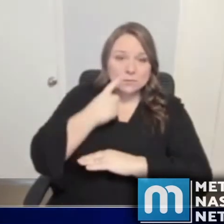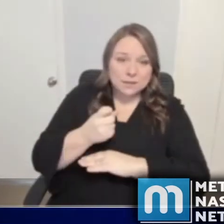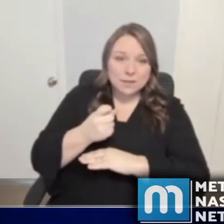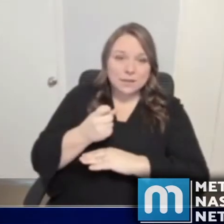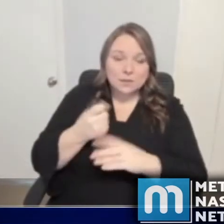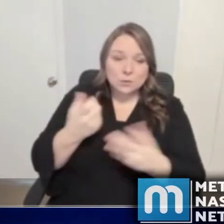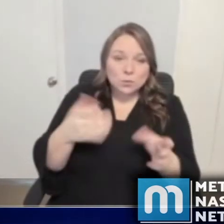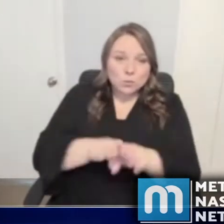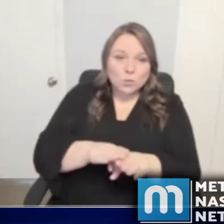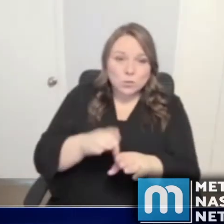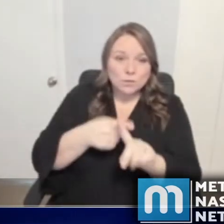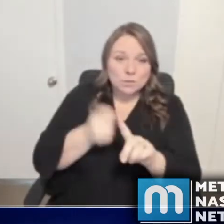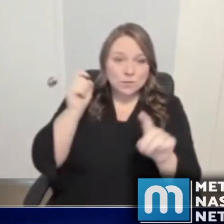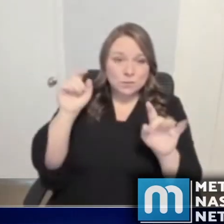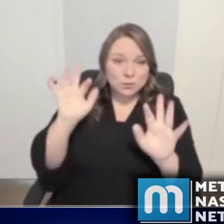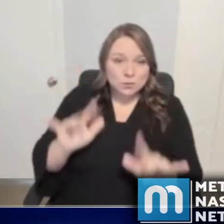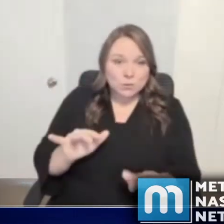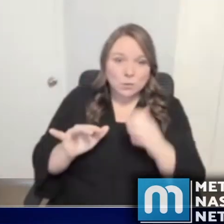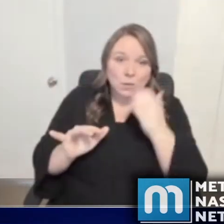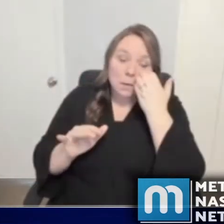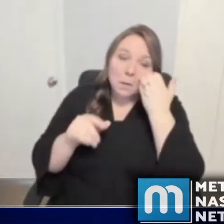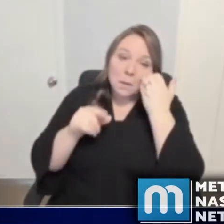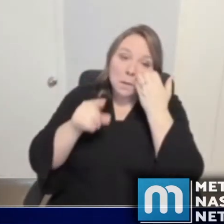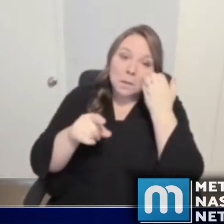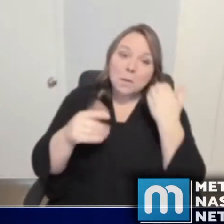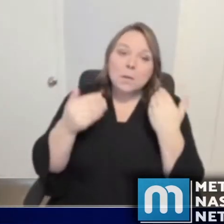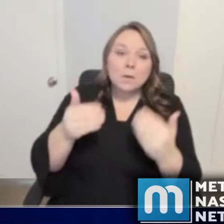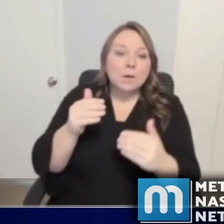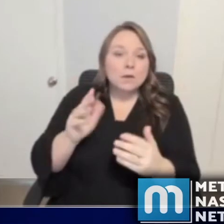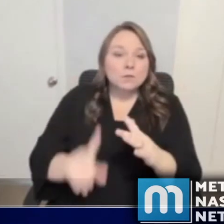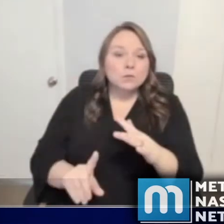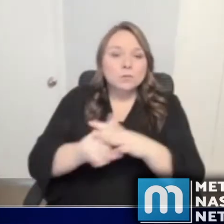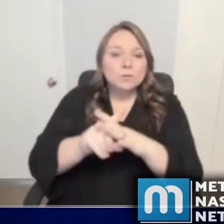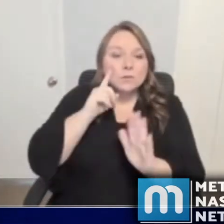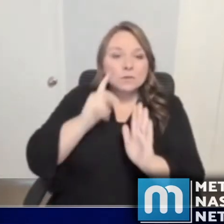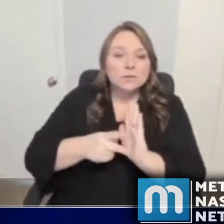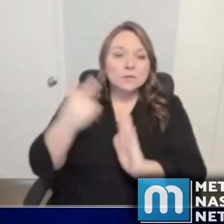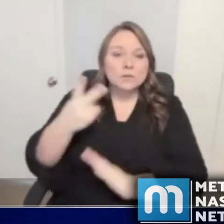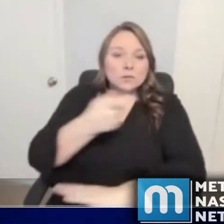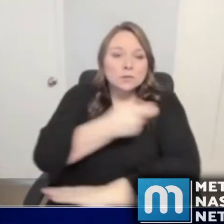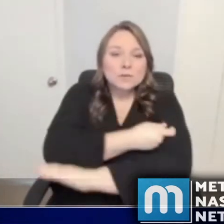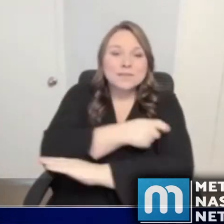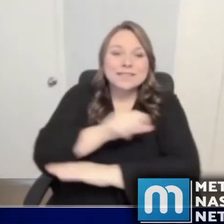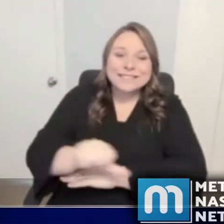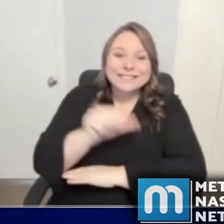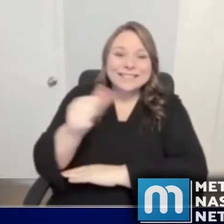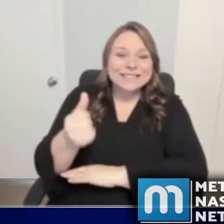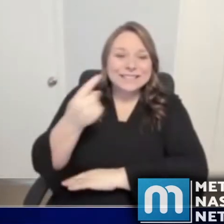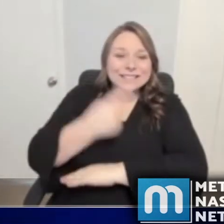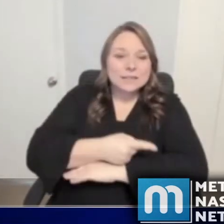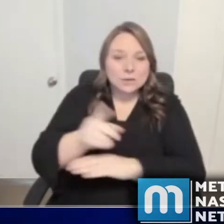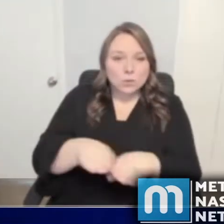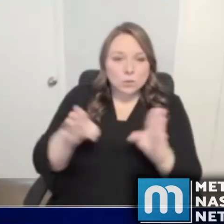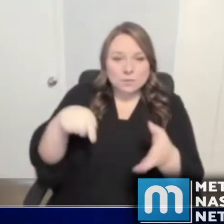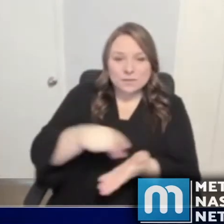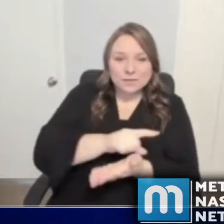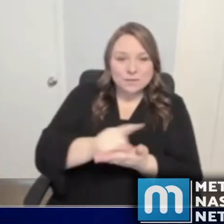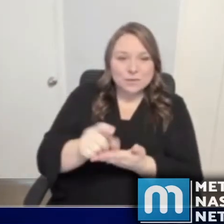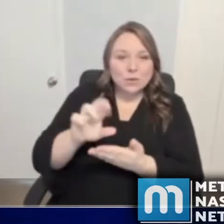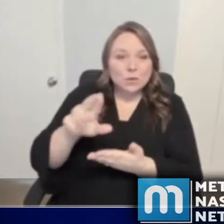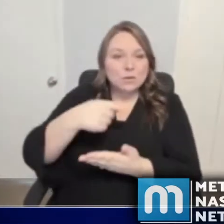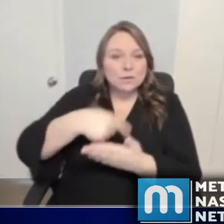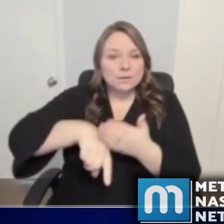dose, we want you to return for your second shot any day that we are open, either this week or next.